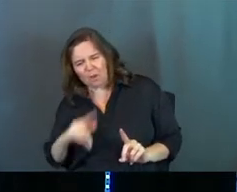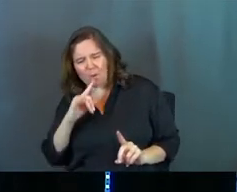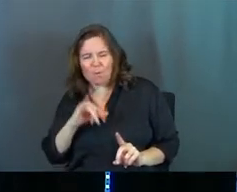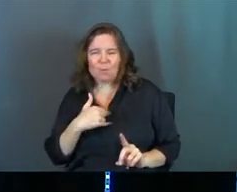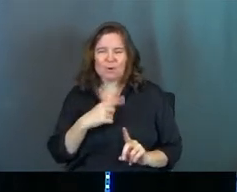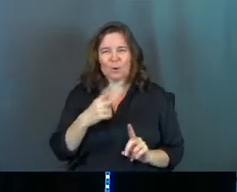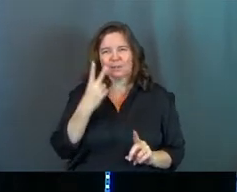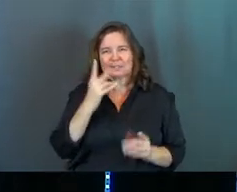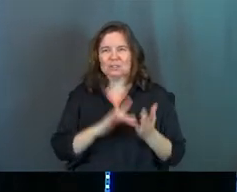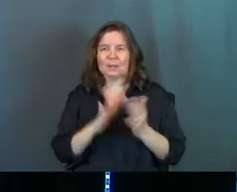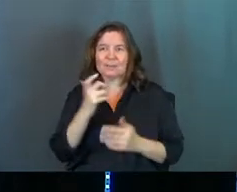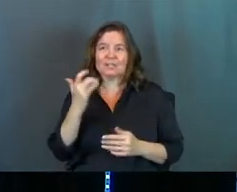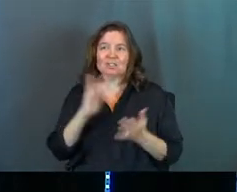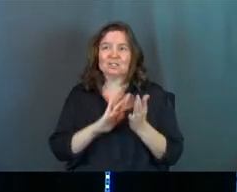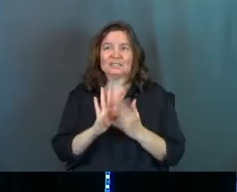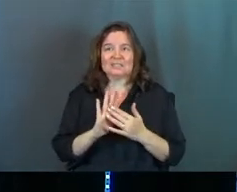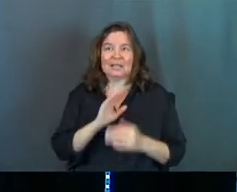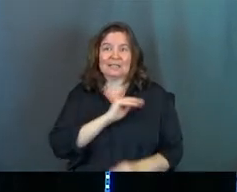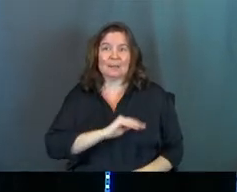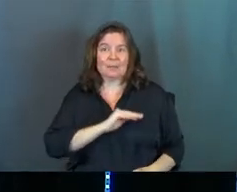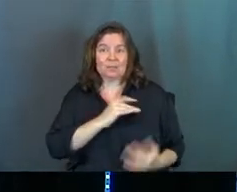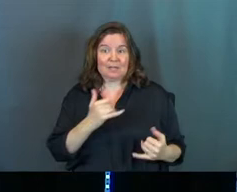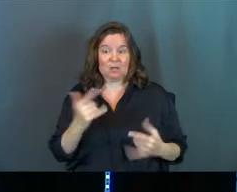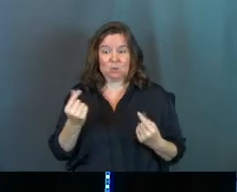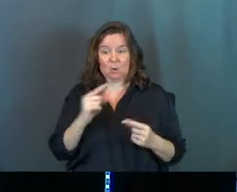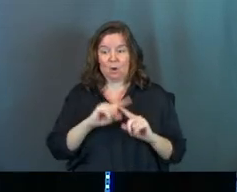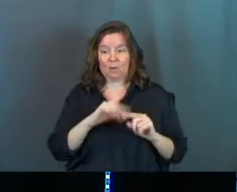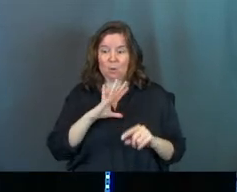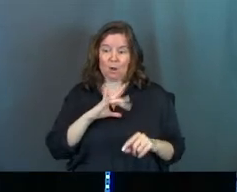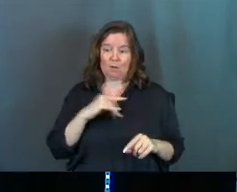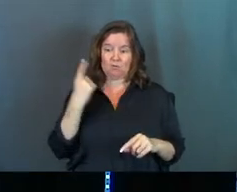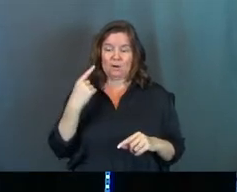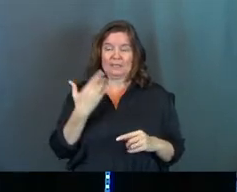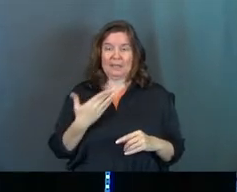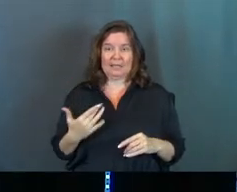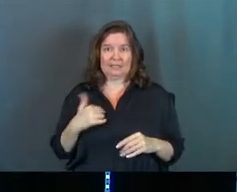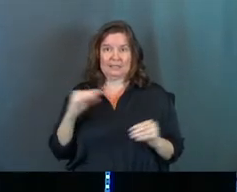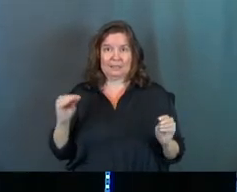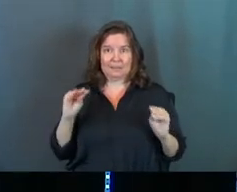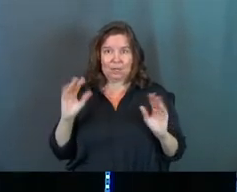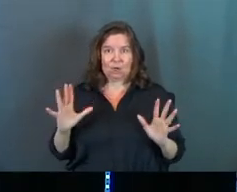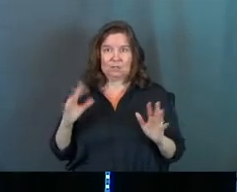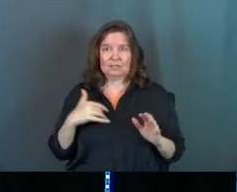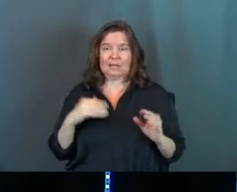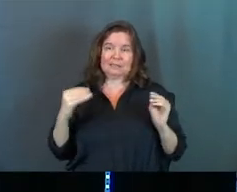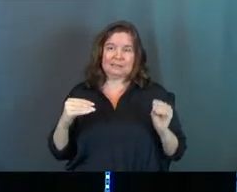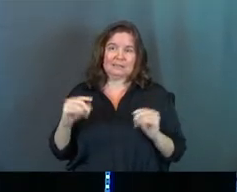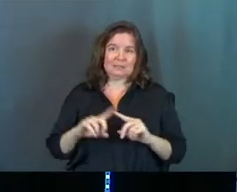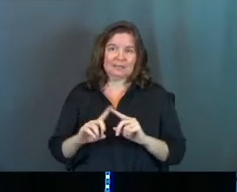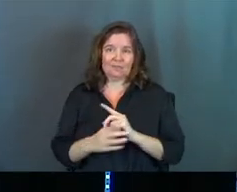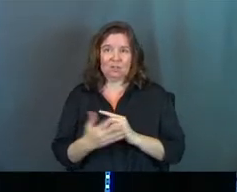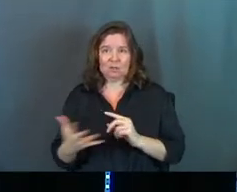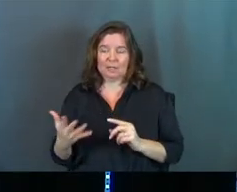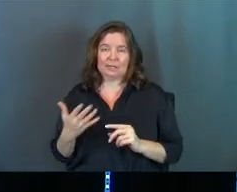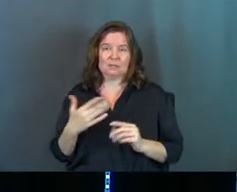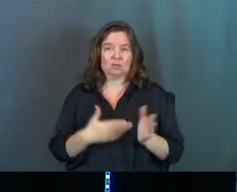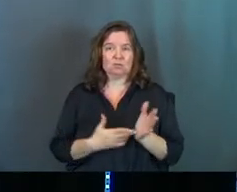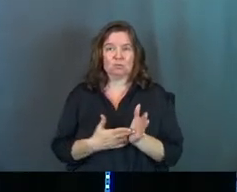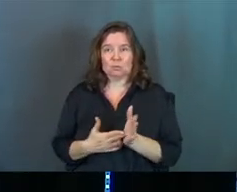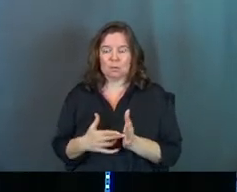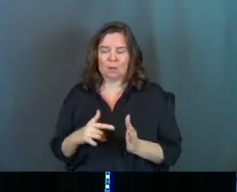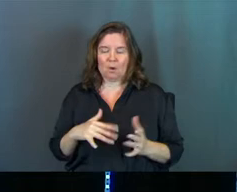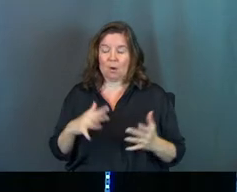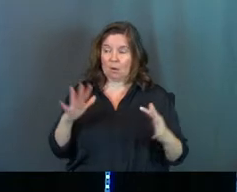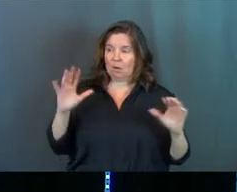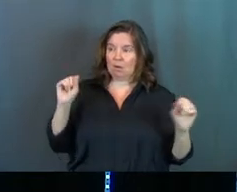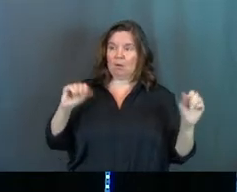kid. Like, we're going to go see Jesus, because Jesus is in his ministry now, doing all these really crazy things, these miracles, and he's teaching all these different radical truths, and he's